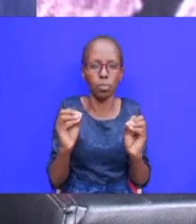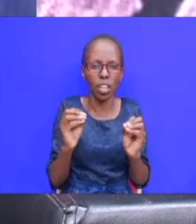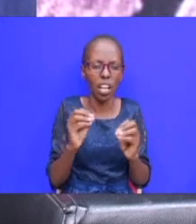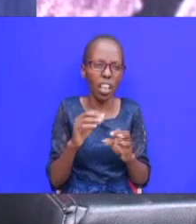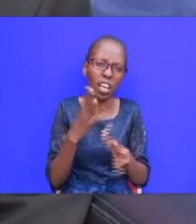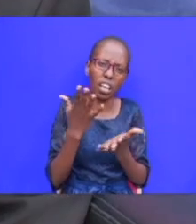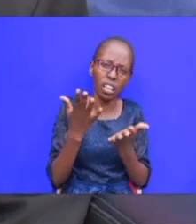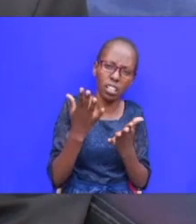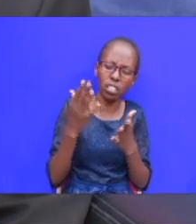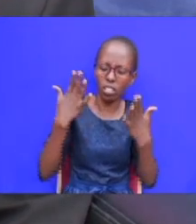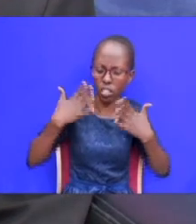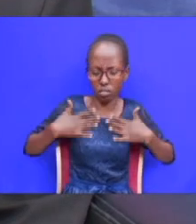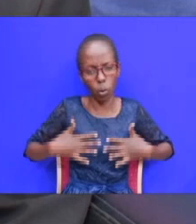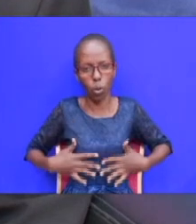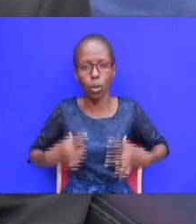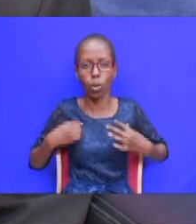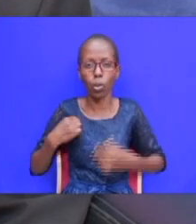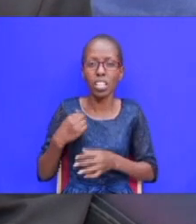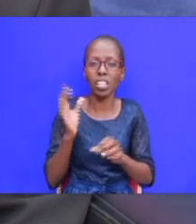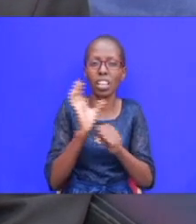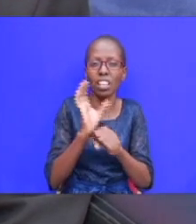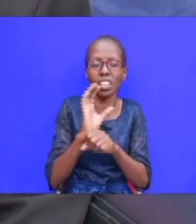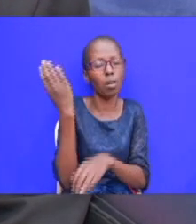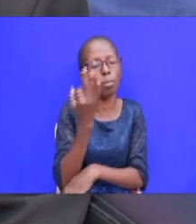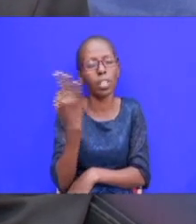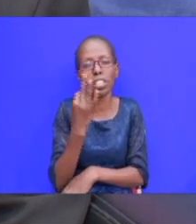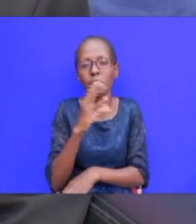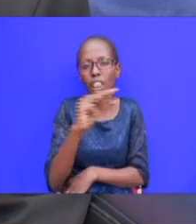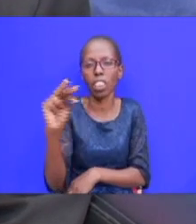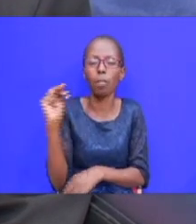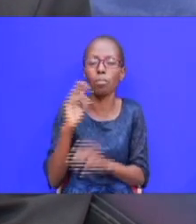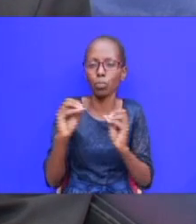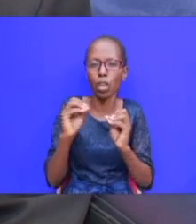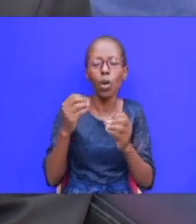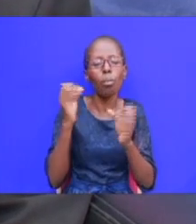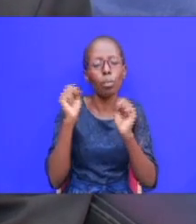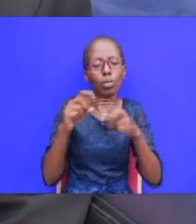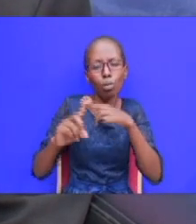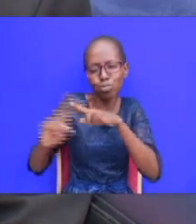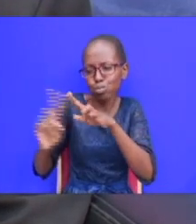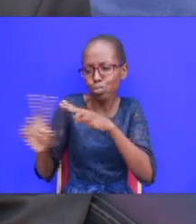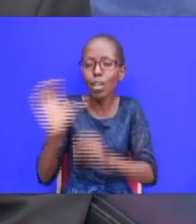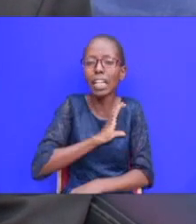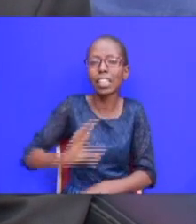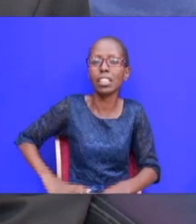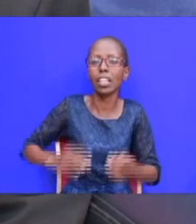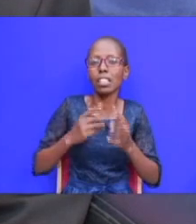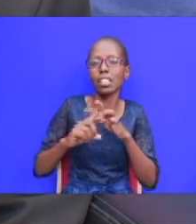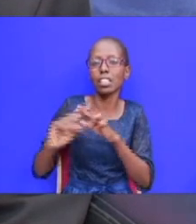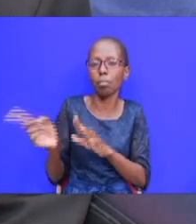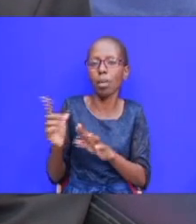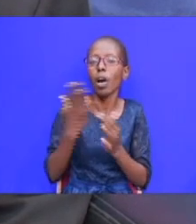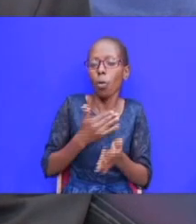adornment such things like don't preach them because you will you will chase away our christians so we want peace with these